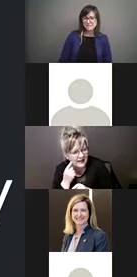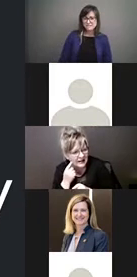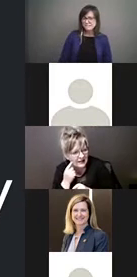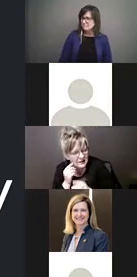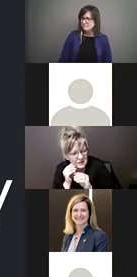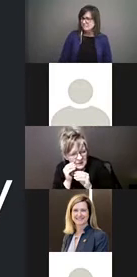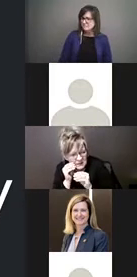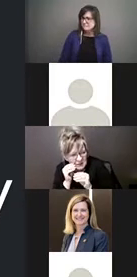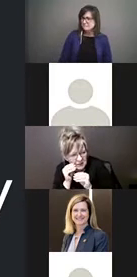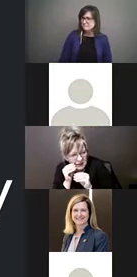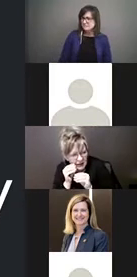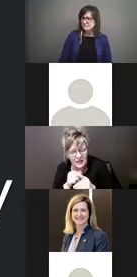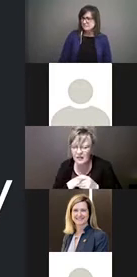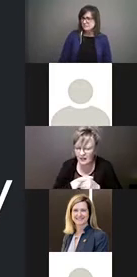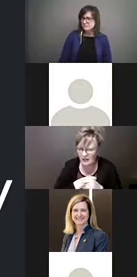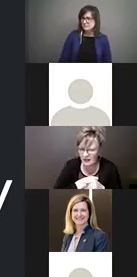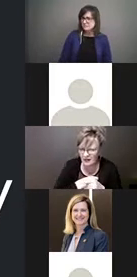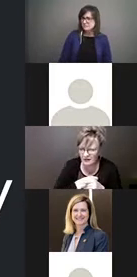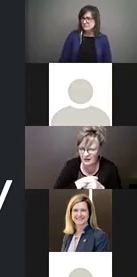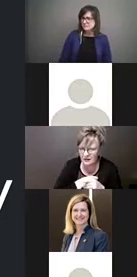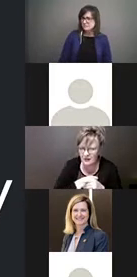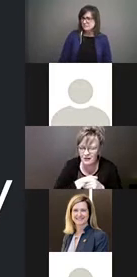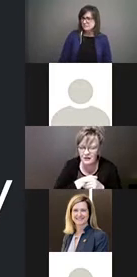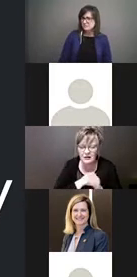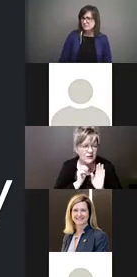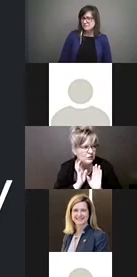Sure. Would you mind? No, it's fine.